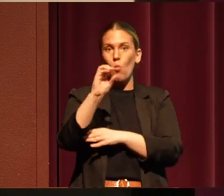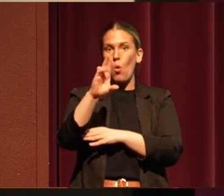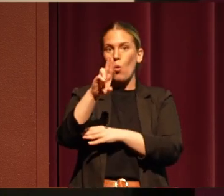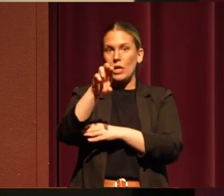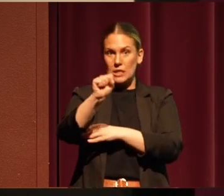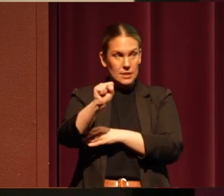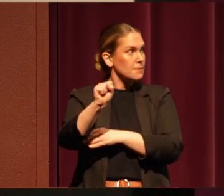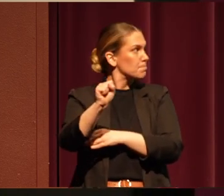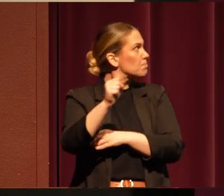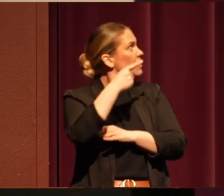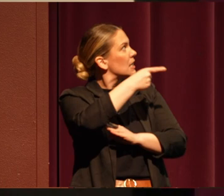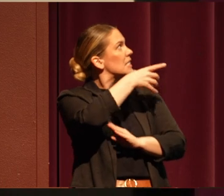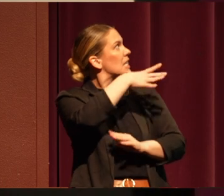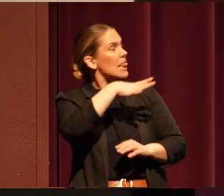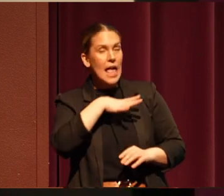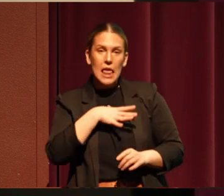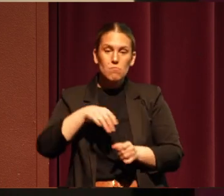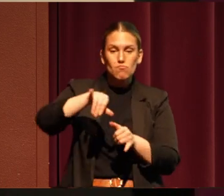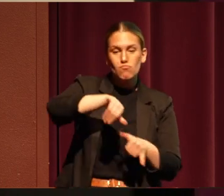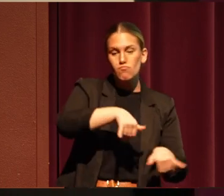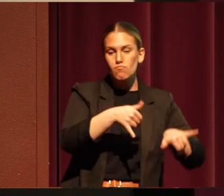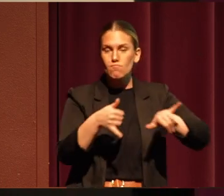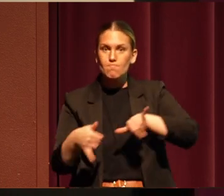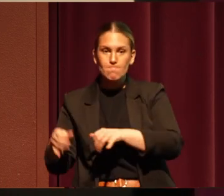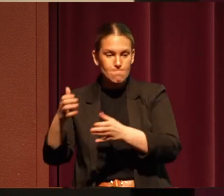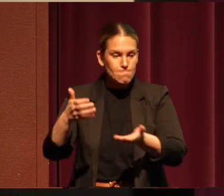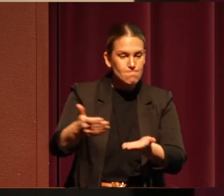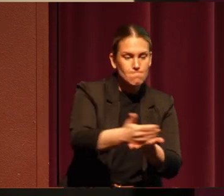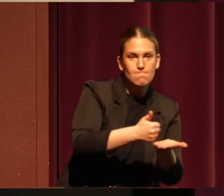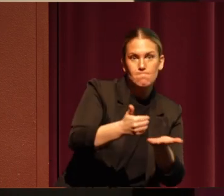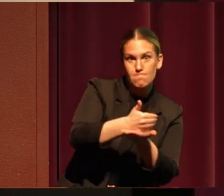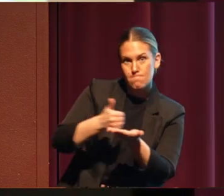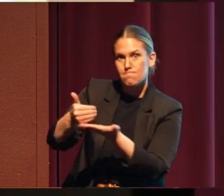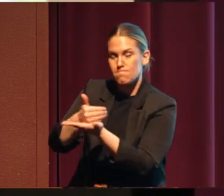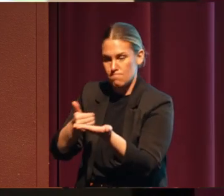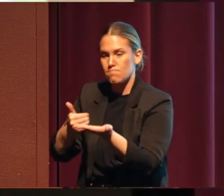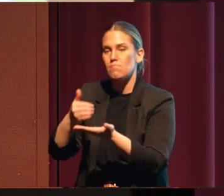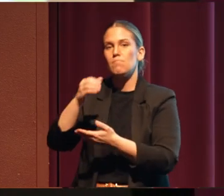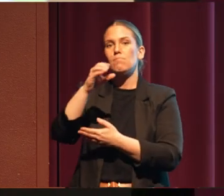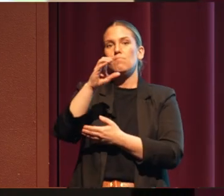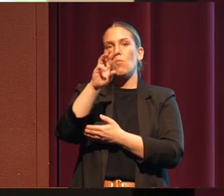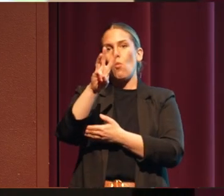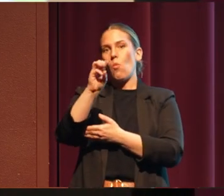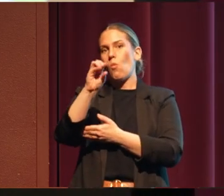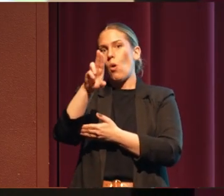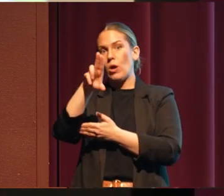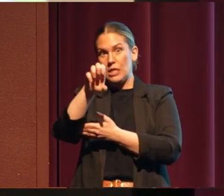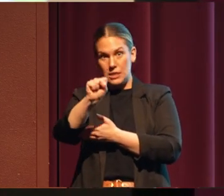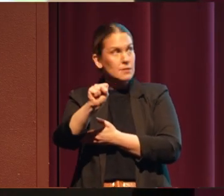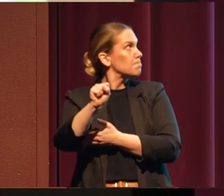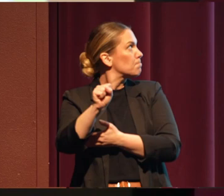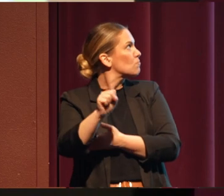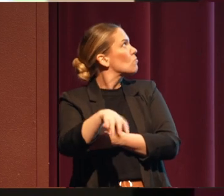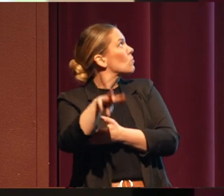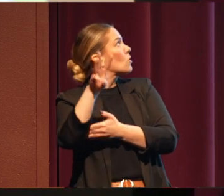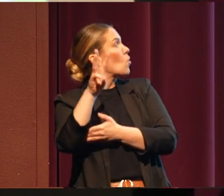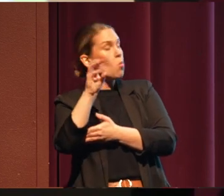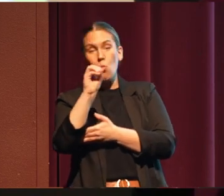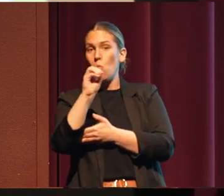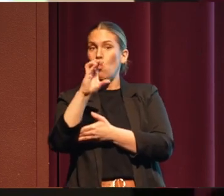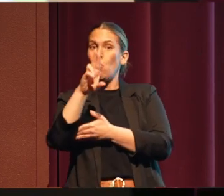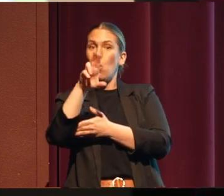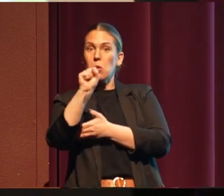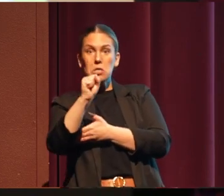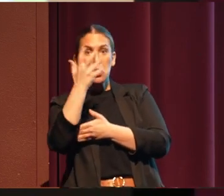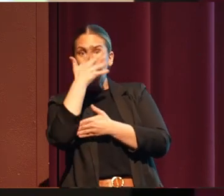is out in her dugout canoe, and she is harvesting that wokus. And so what the wokus looks like is on